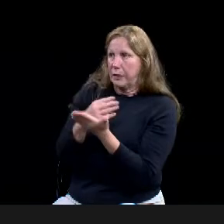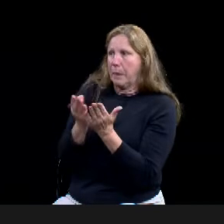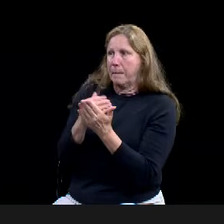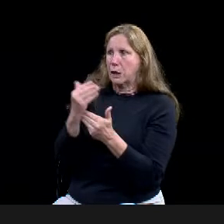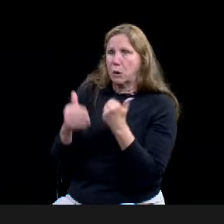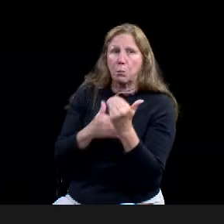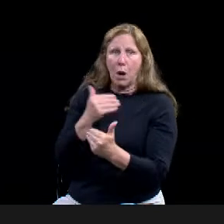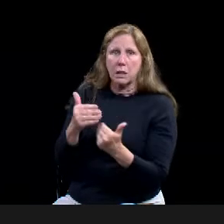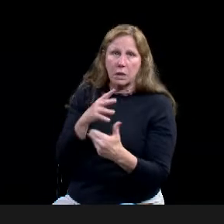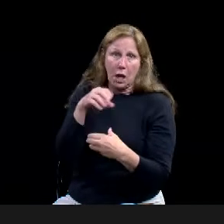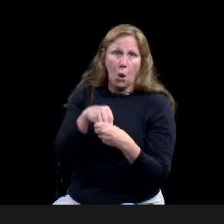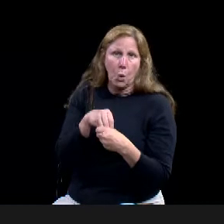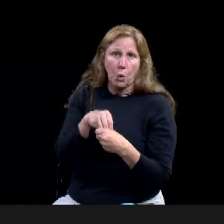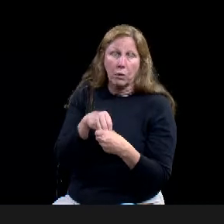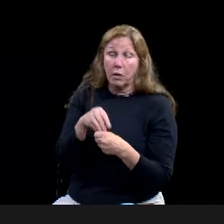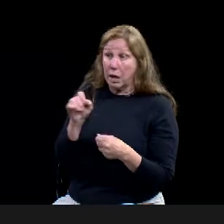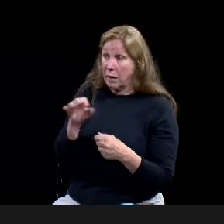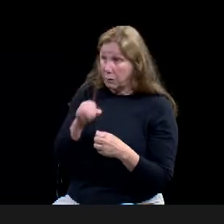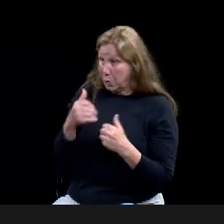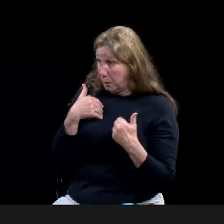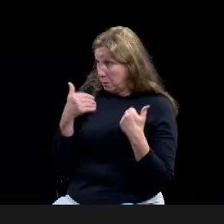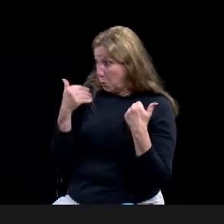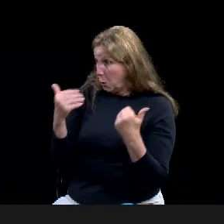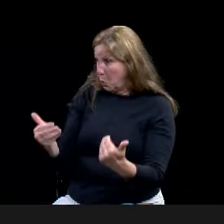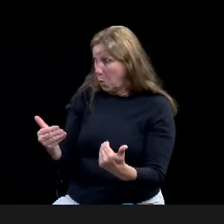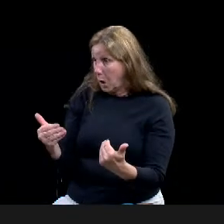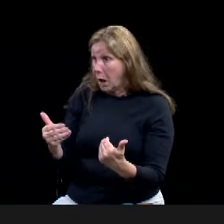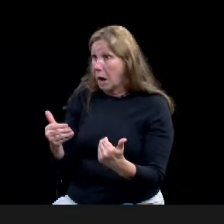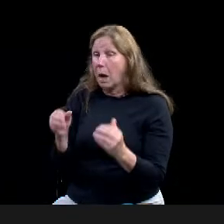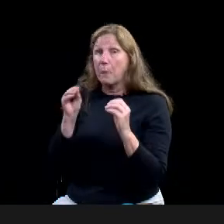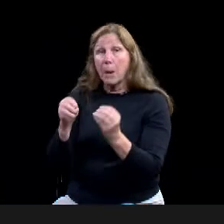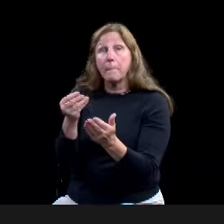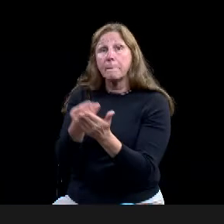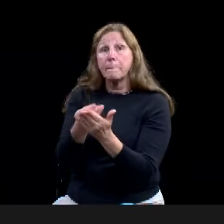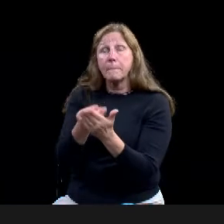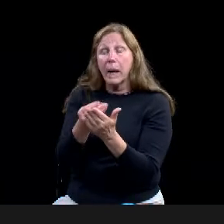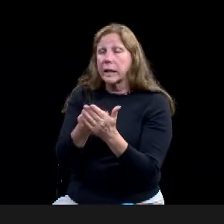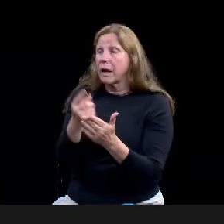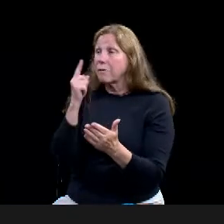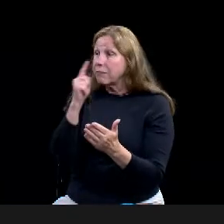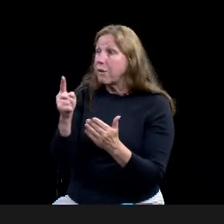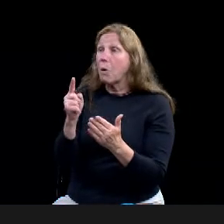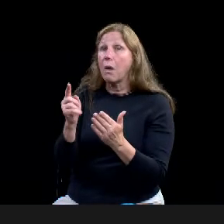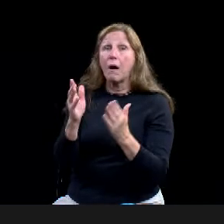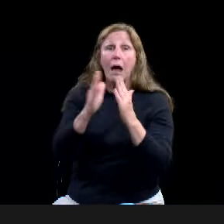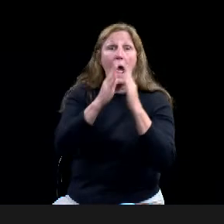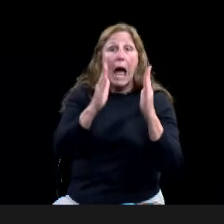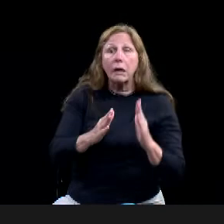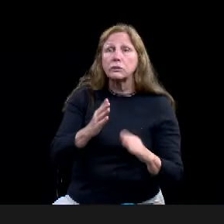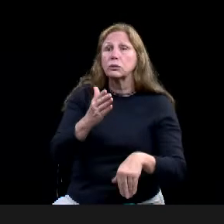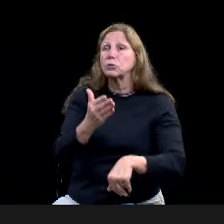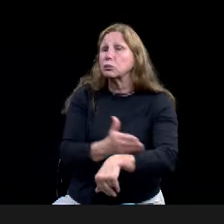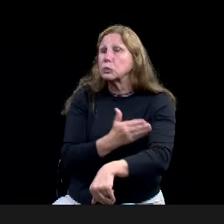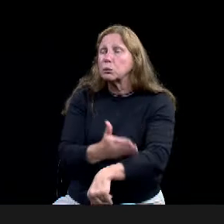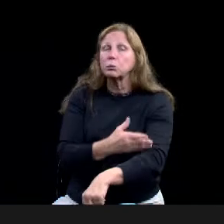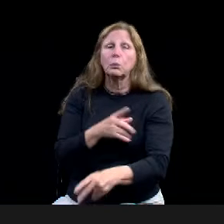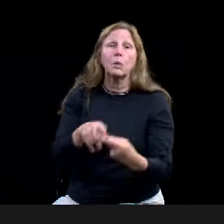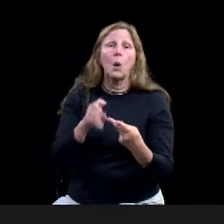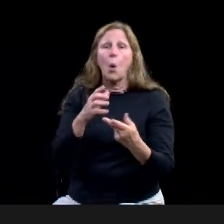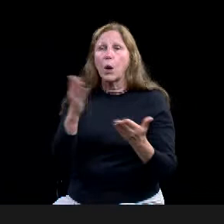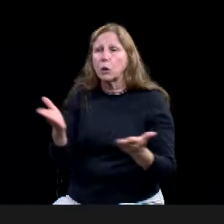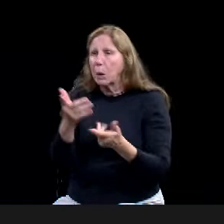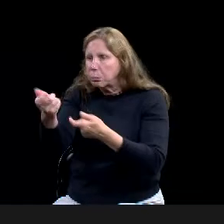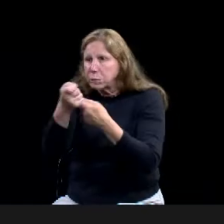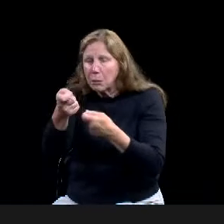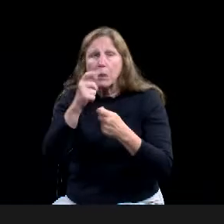or incentives for developers to build in the core of the city and take advantage of land like this, like council member Bearfield said, I think this feels like